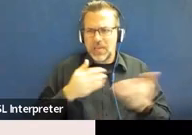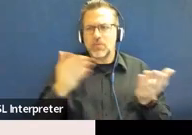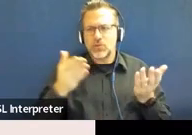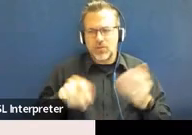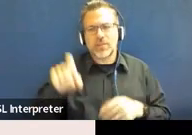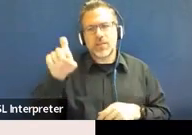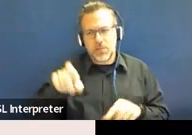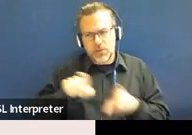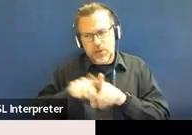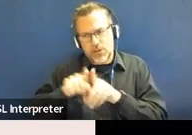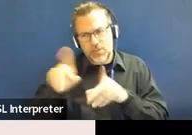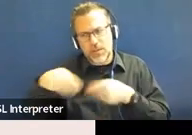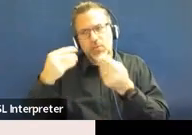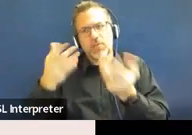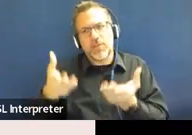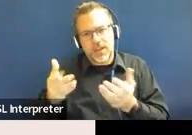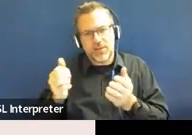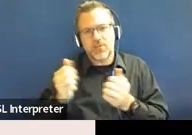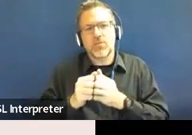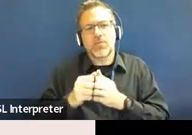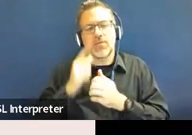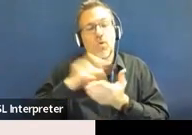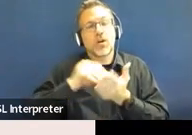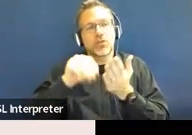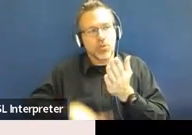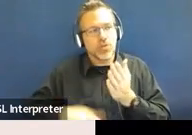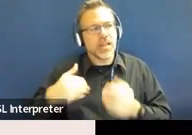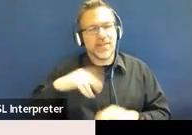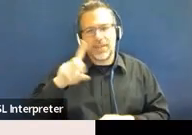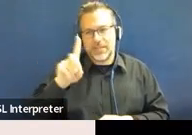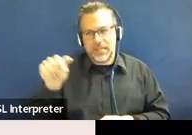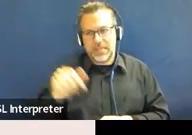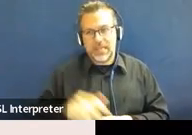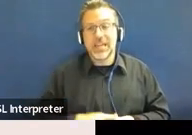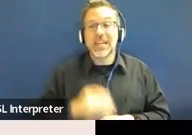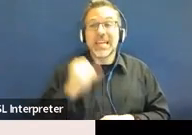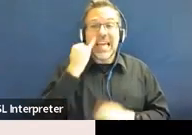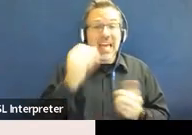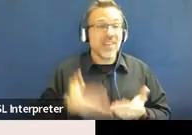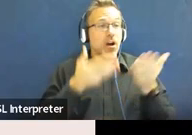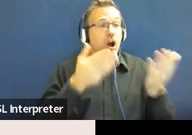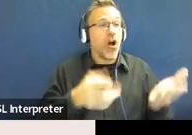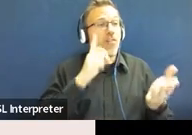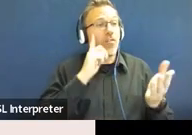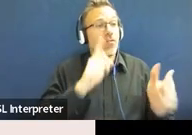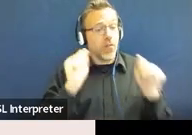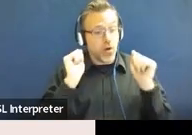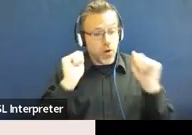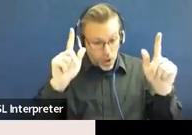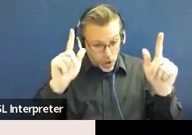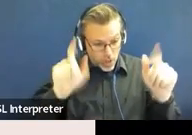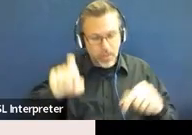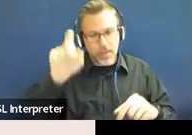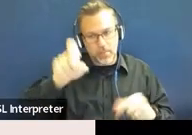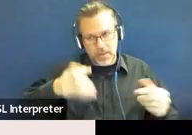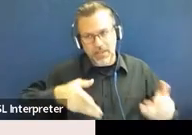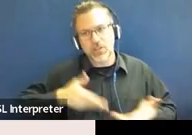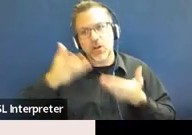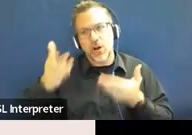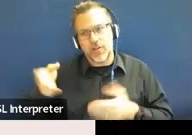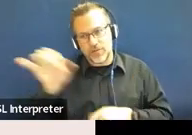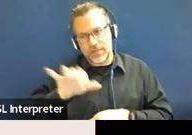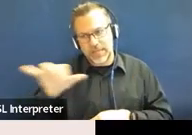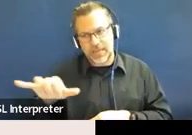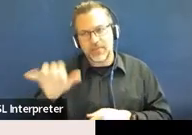provided to a child with a disability. So, if it's offered for all, you need to offer the same for students with a